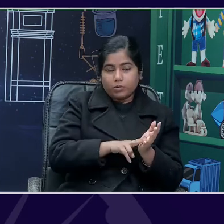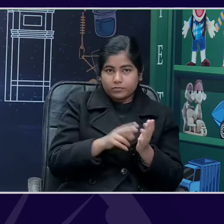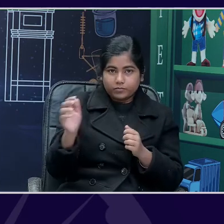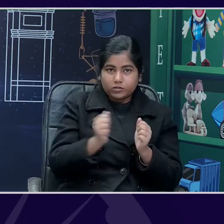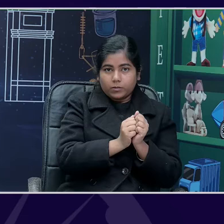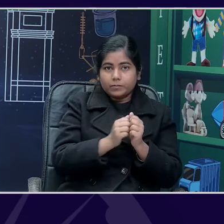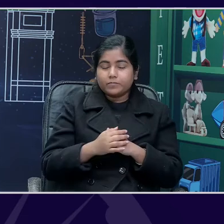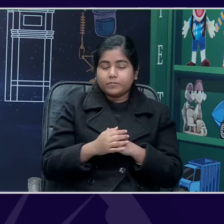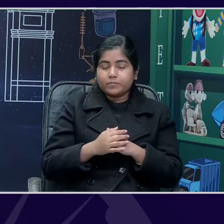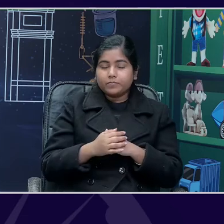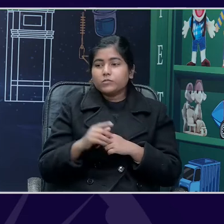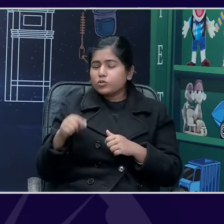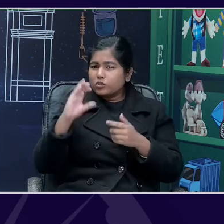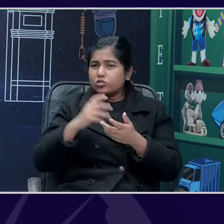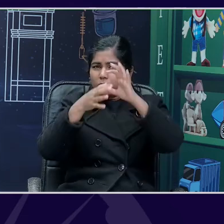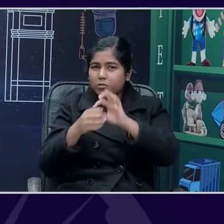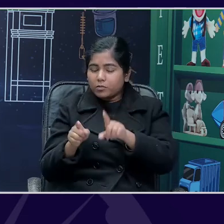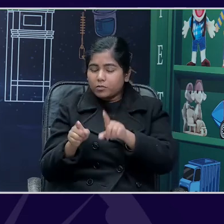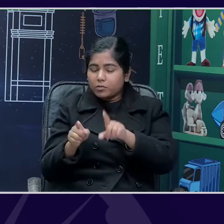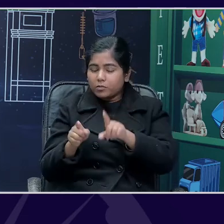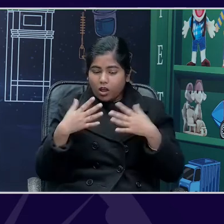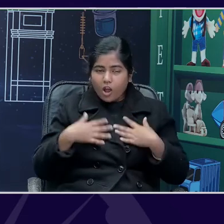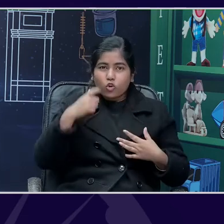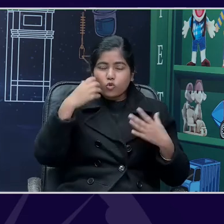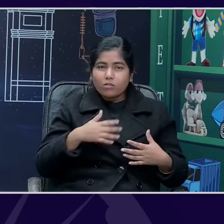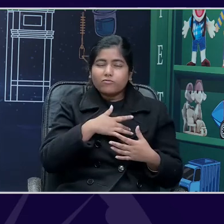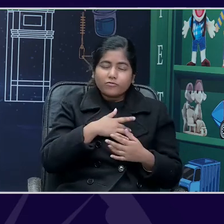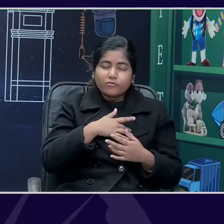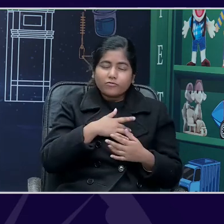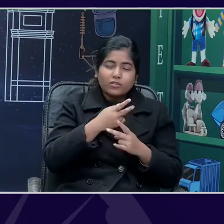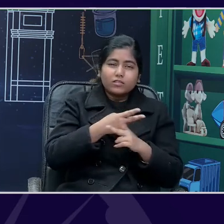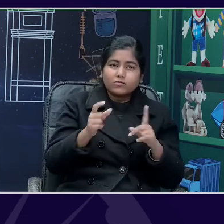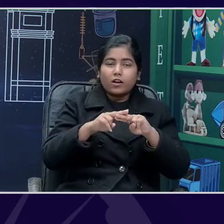with so many human feelings, ma'am. It does. So, let's move on.